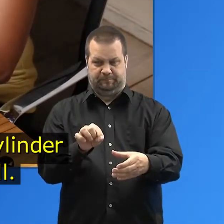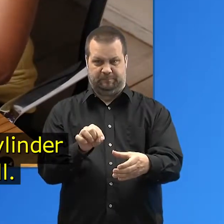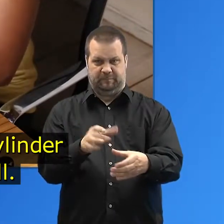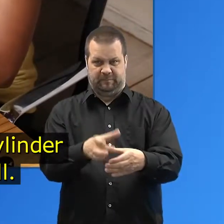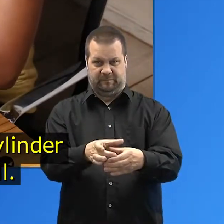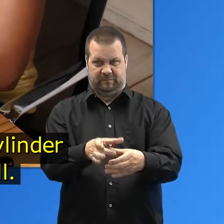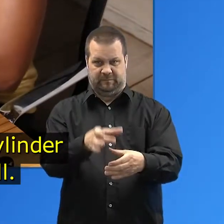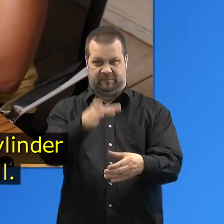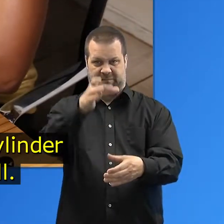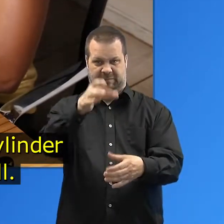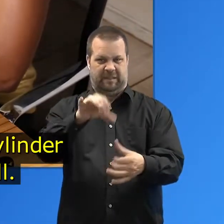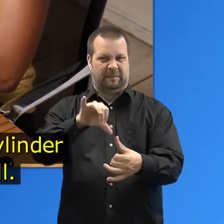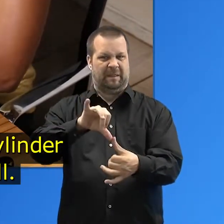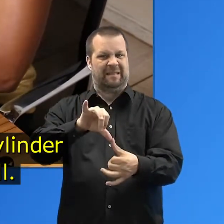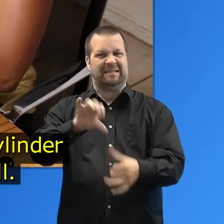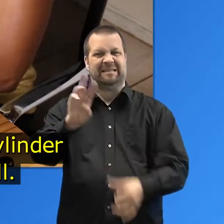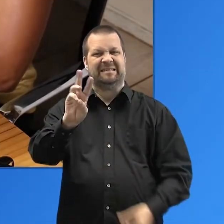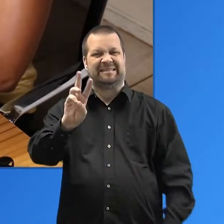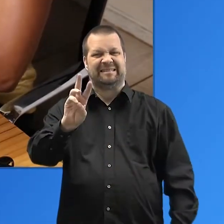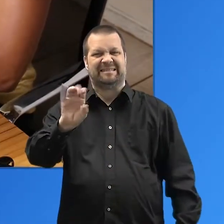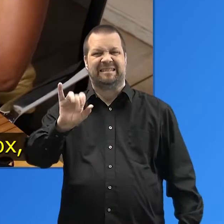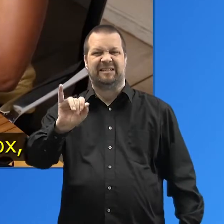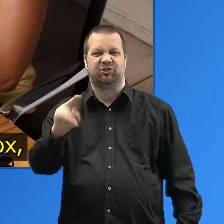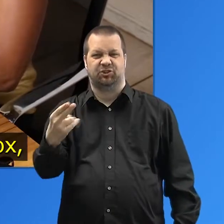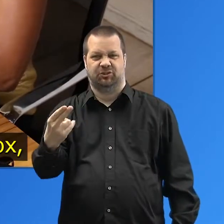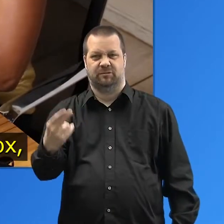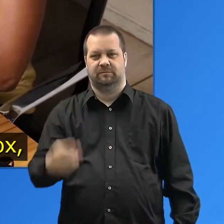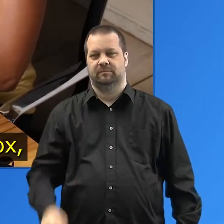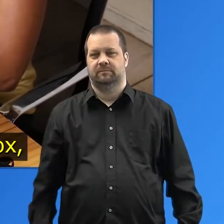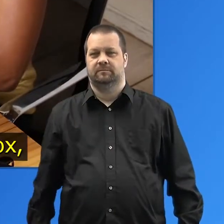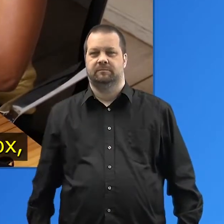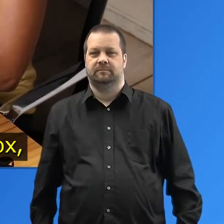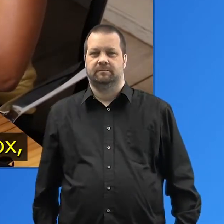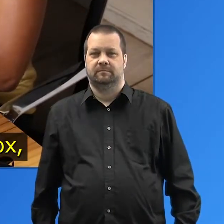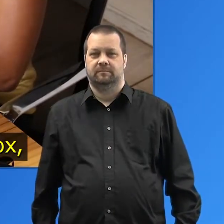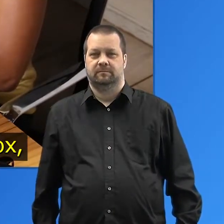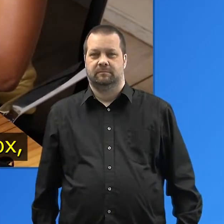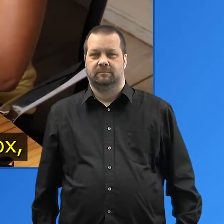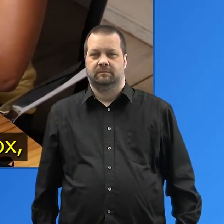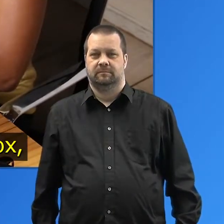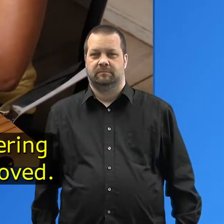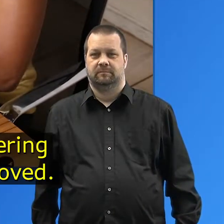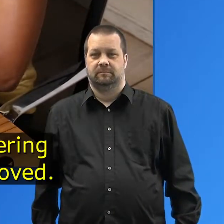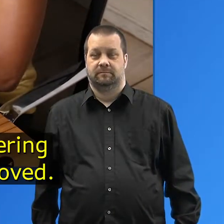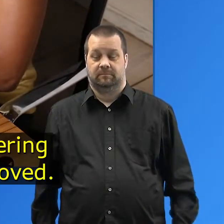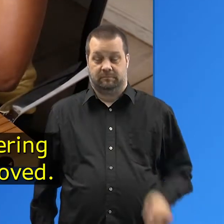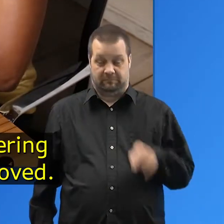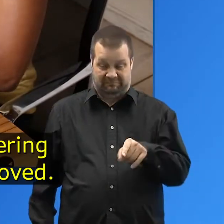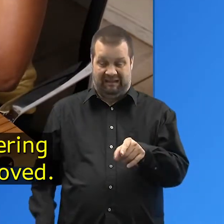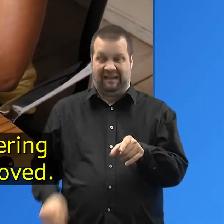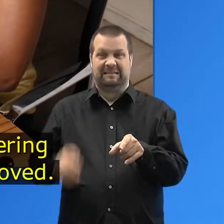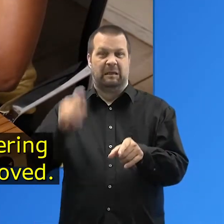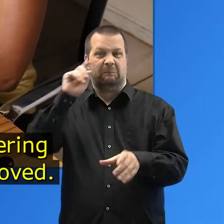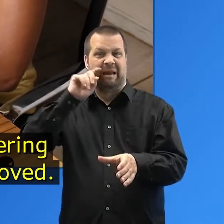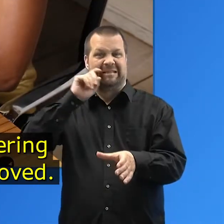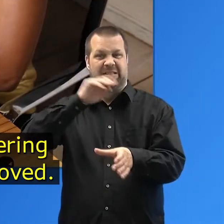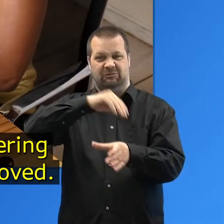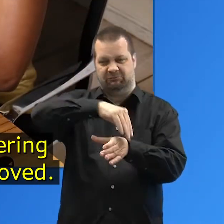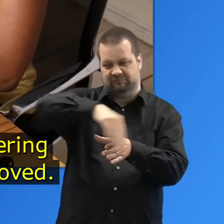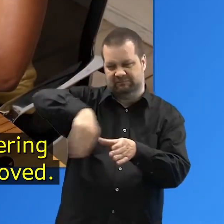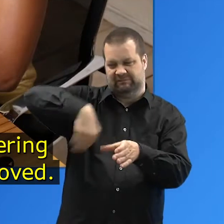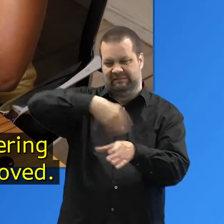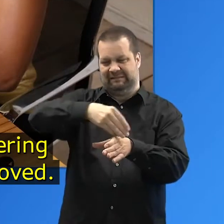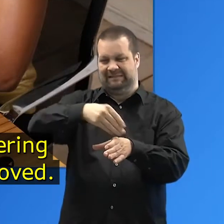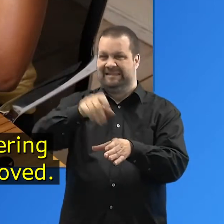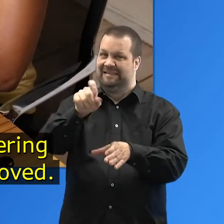cylinder about six inches tall. Once out of the box it is covered in a clear plastic covering that